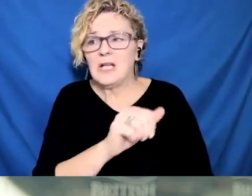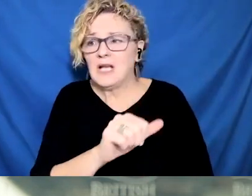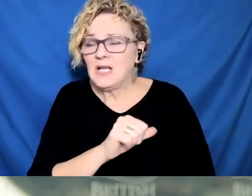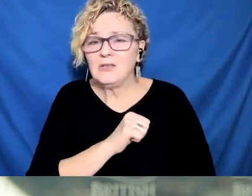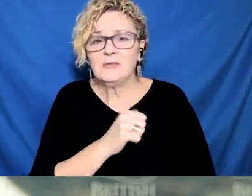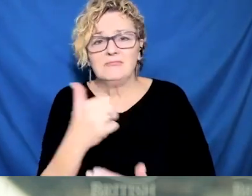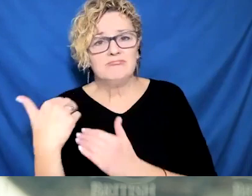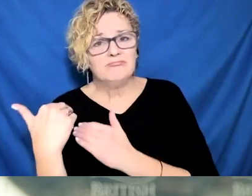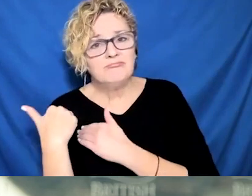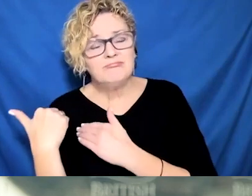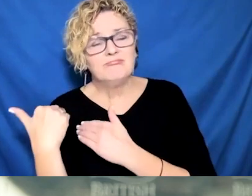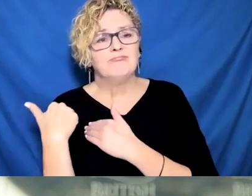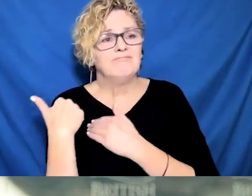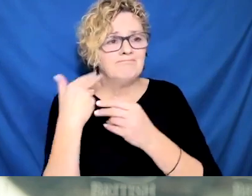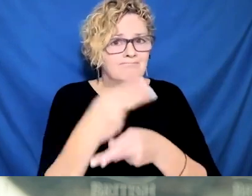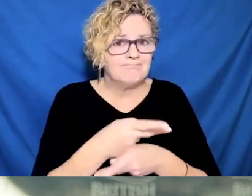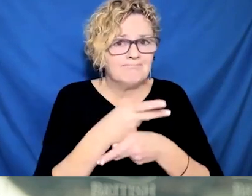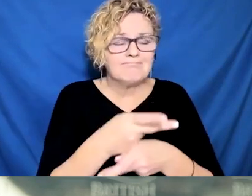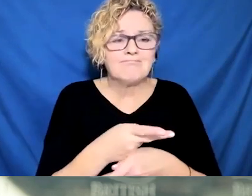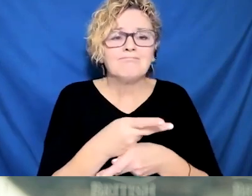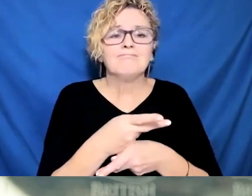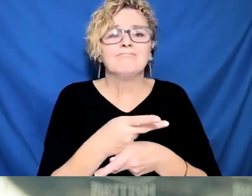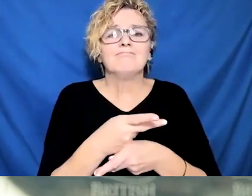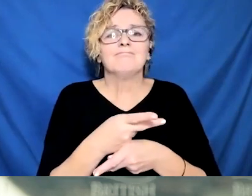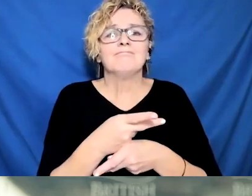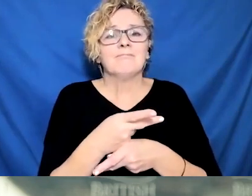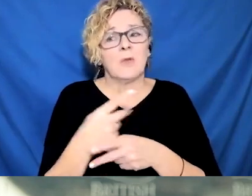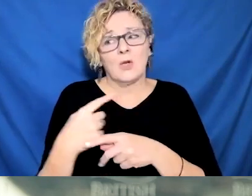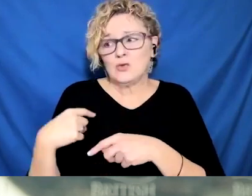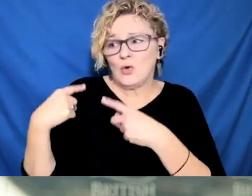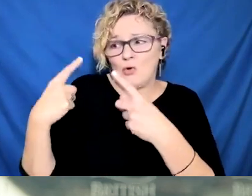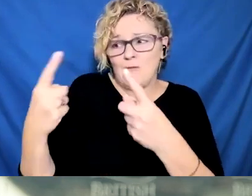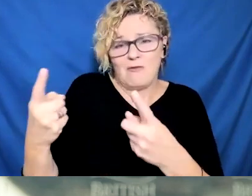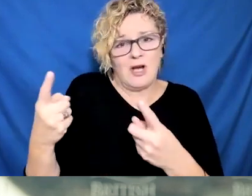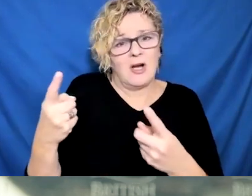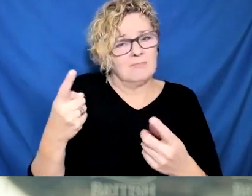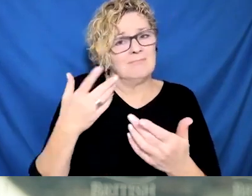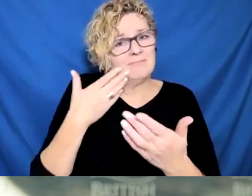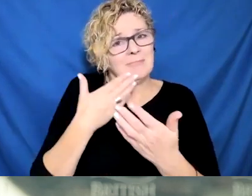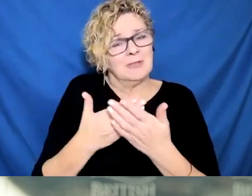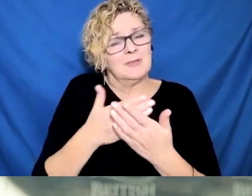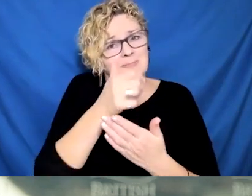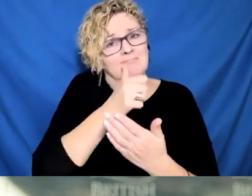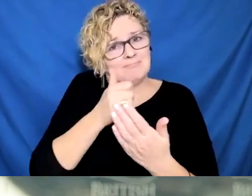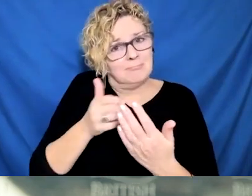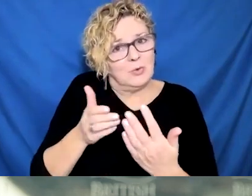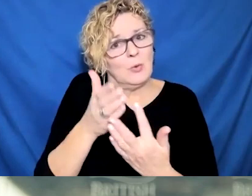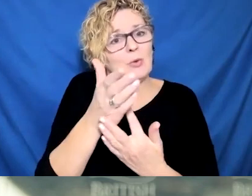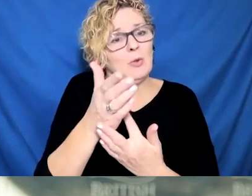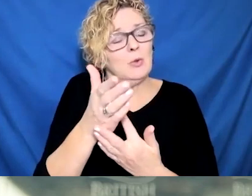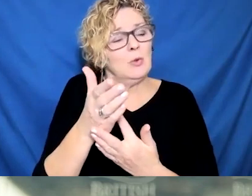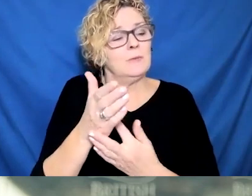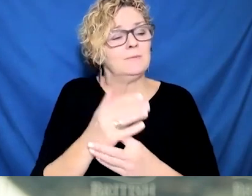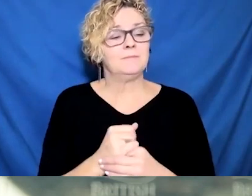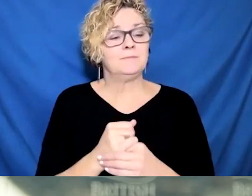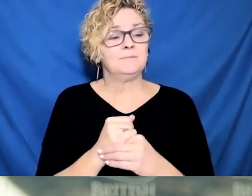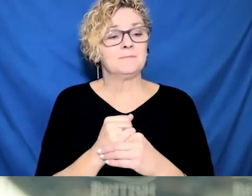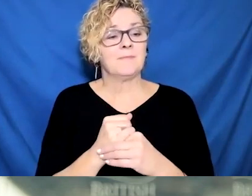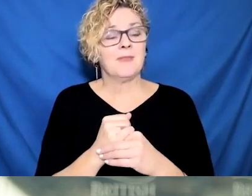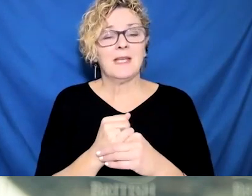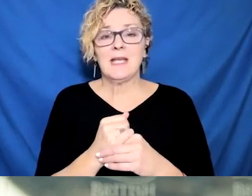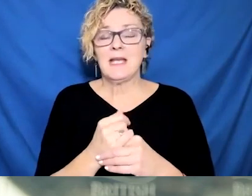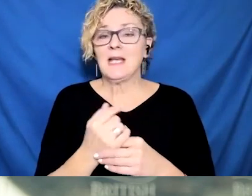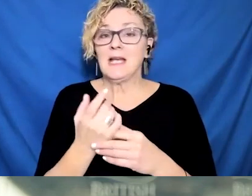for people in high risk categories. And I want to make this point to everyone. We emphasized at every stage of our